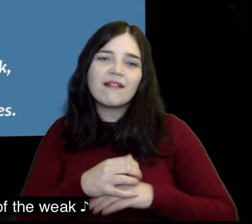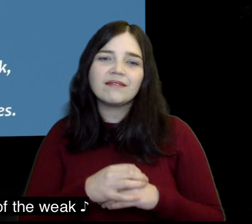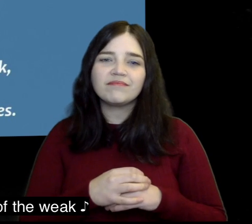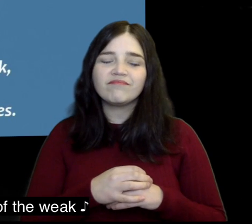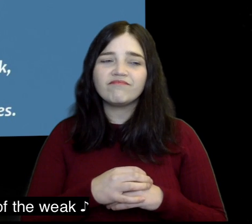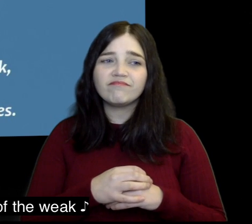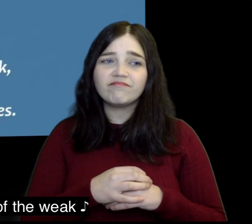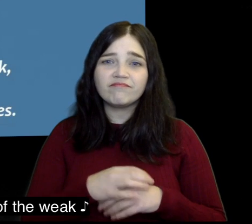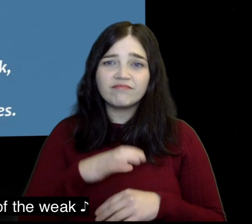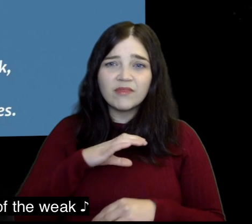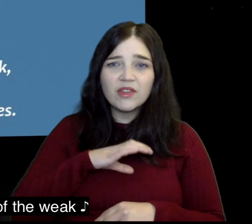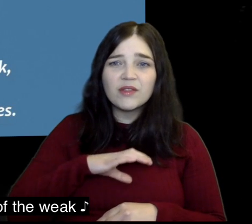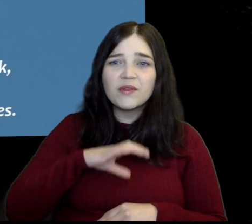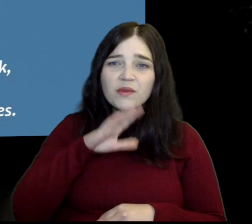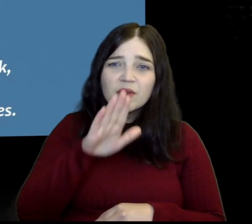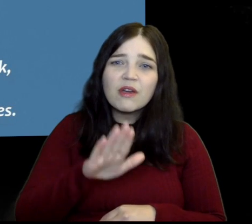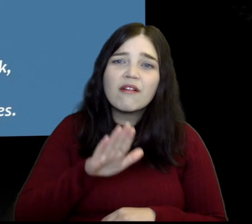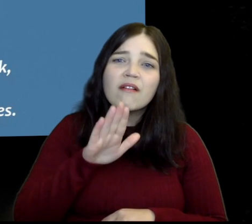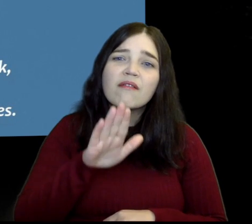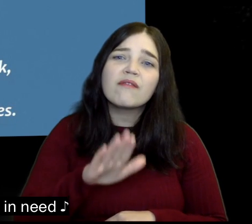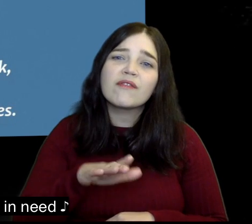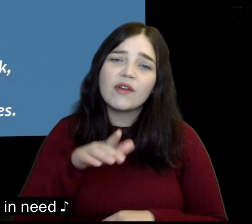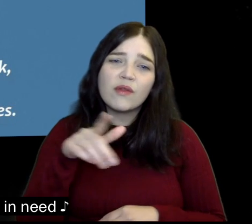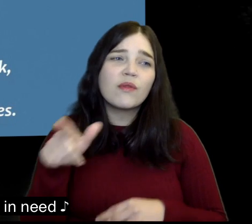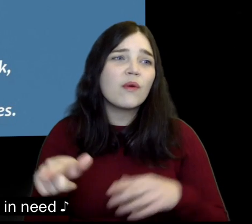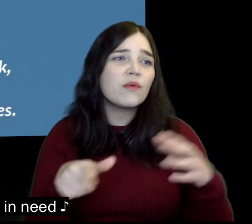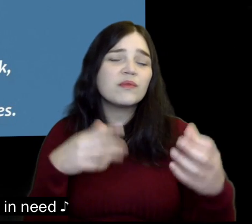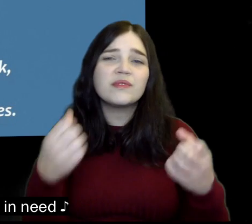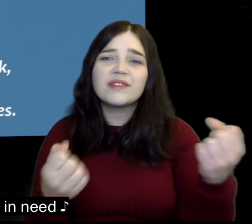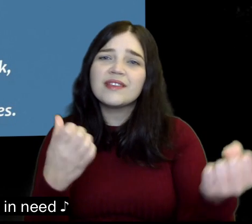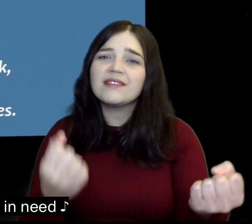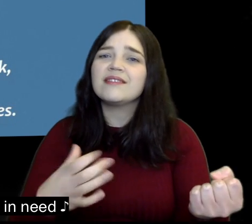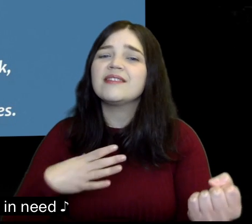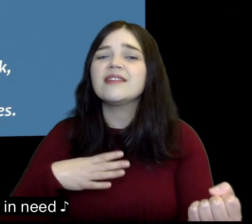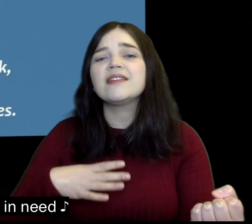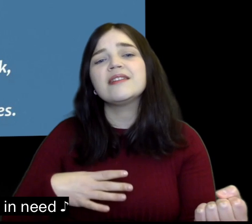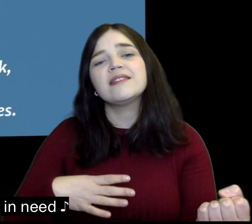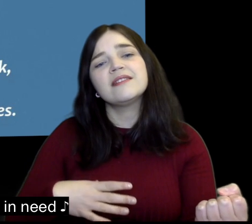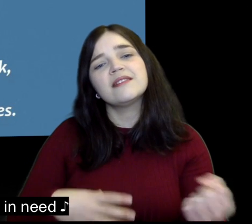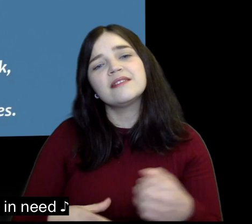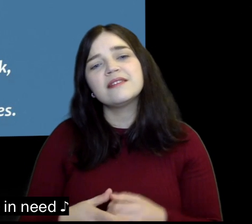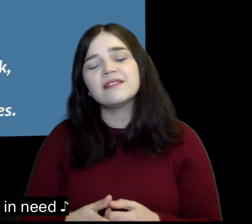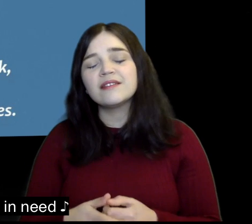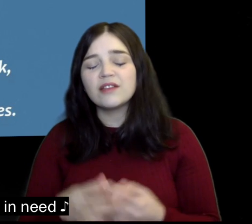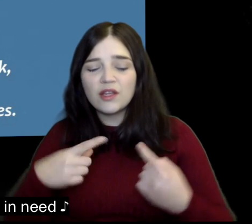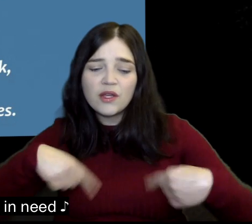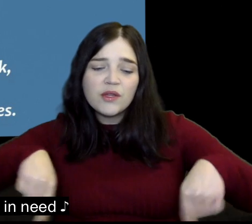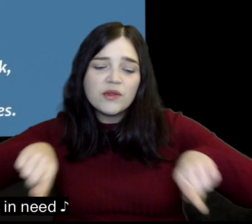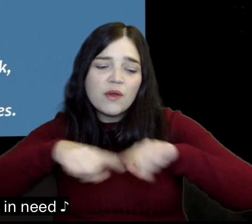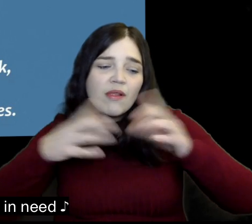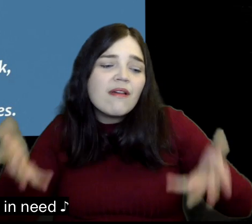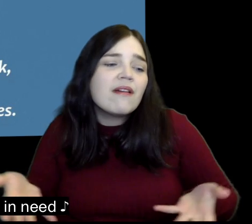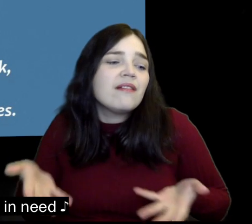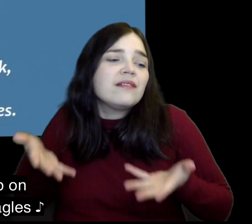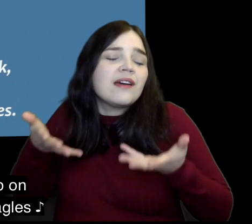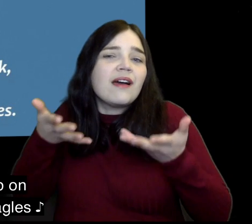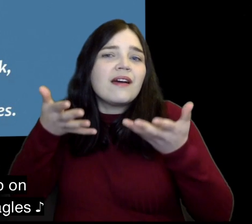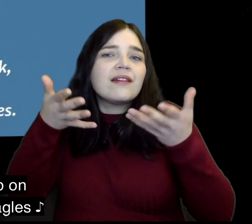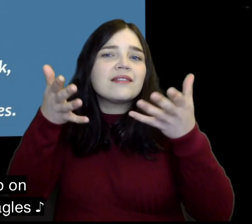of the weak You comfort those in me